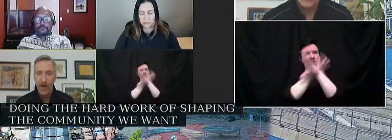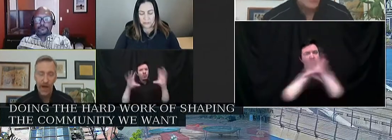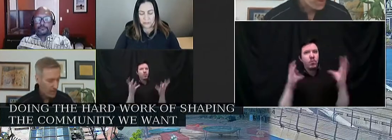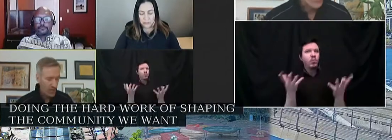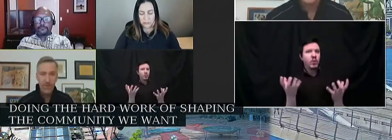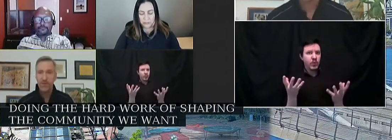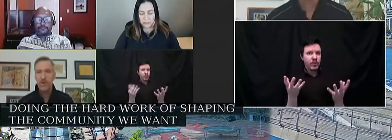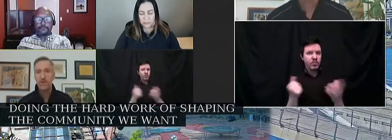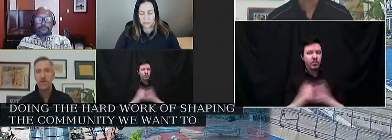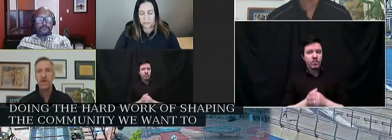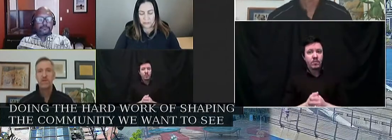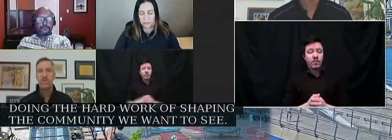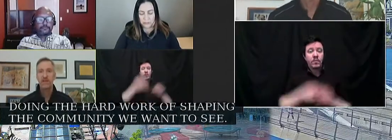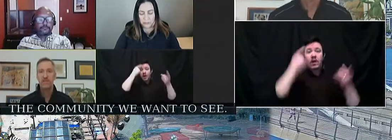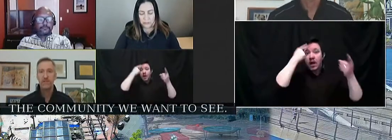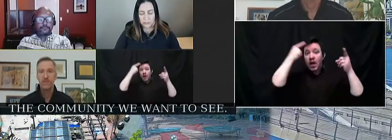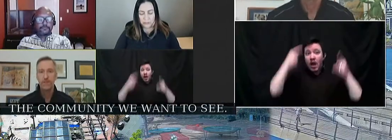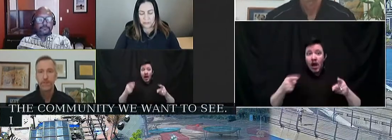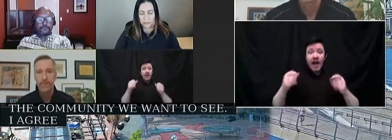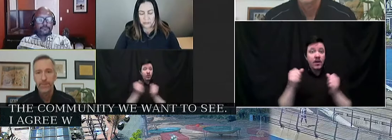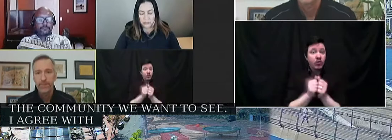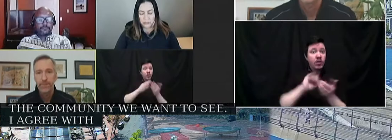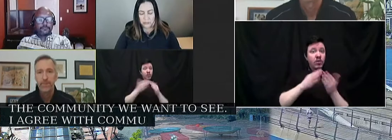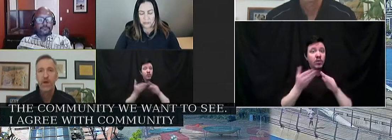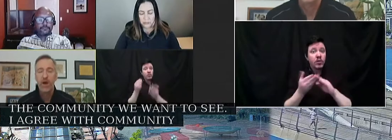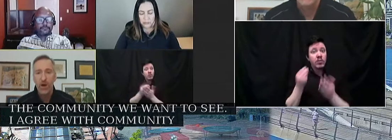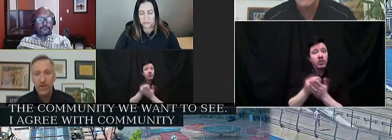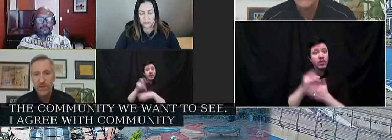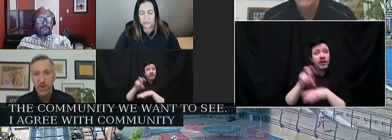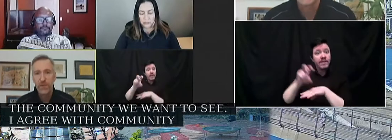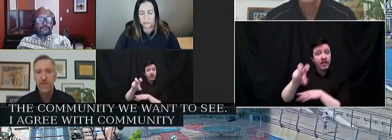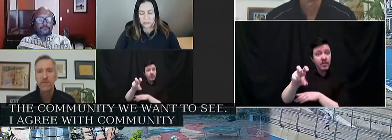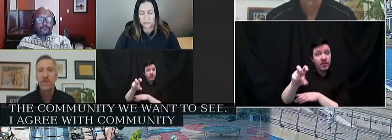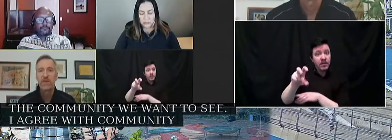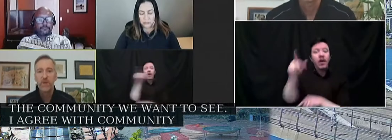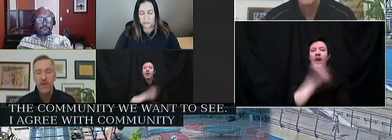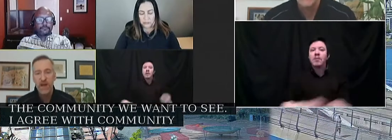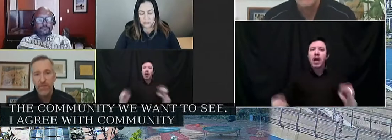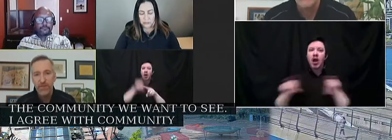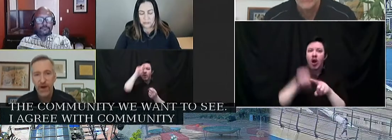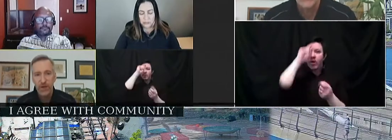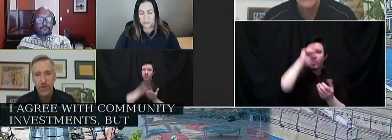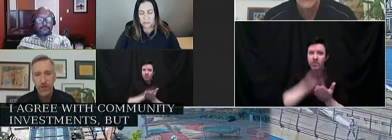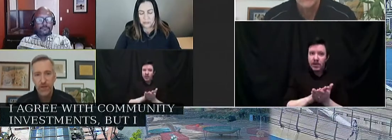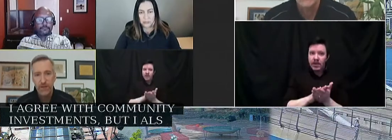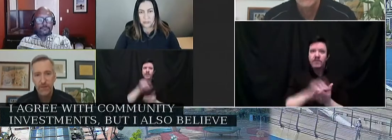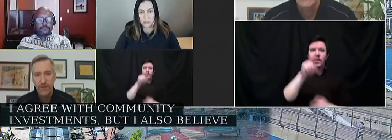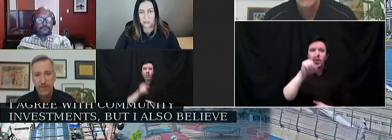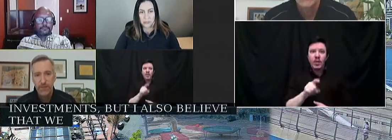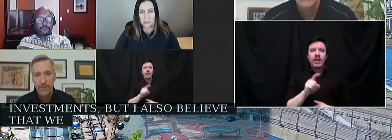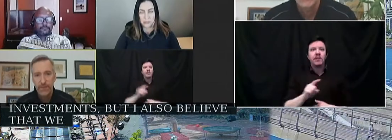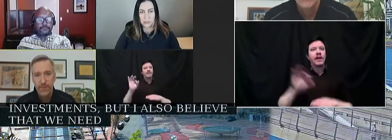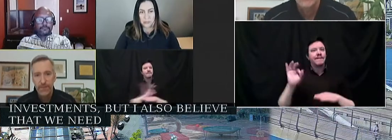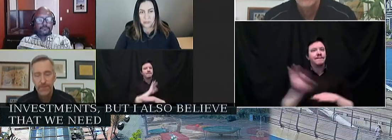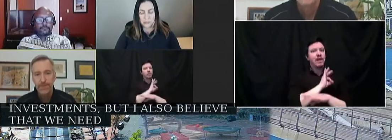I agree with community investments, but I also believe that we need a functioning,